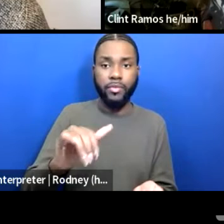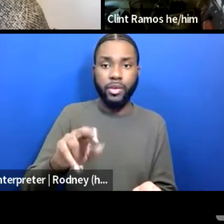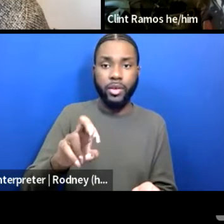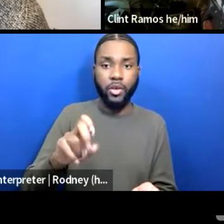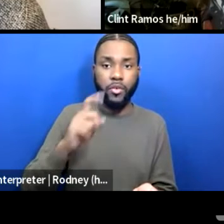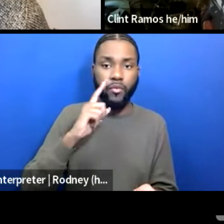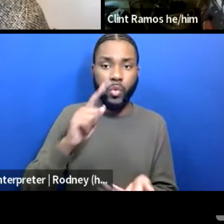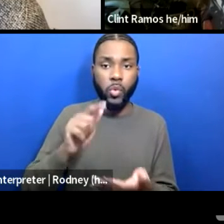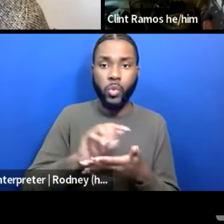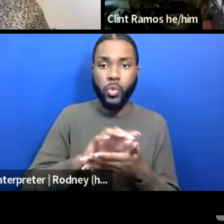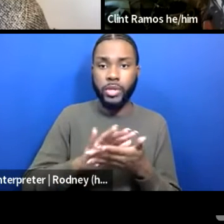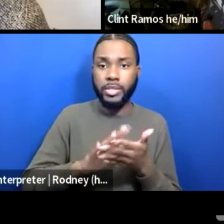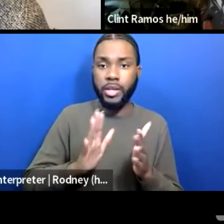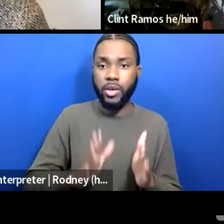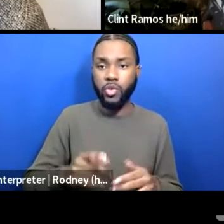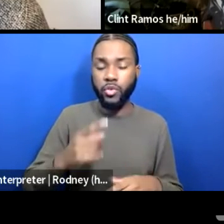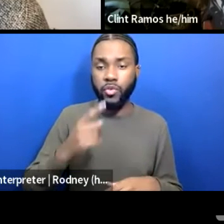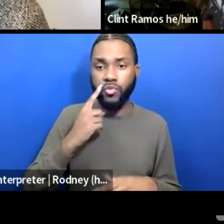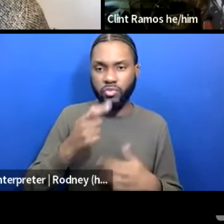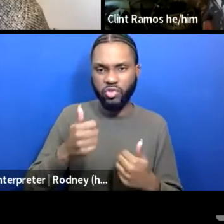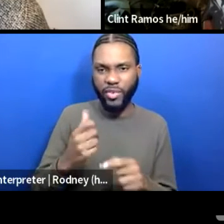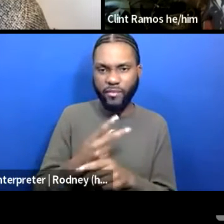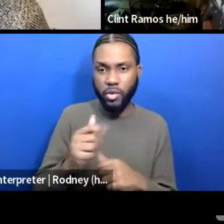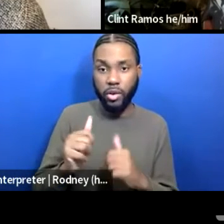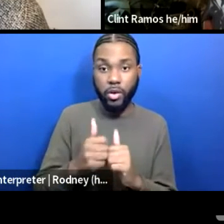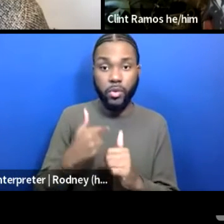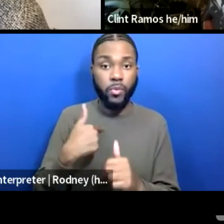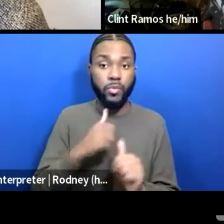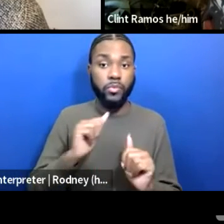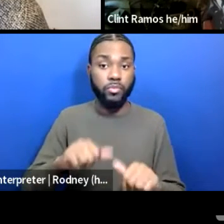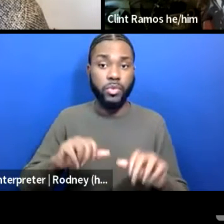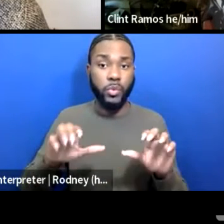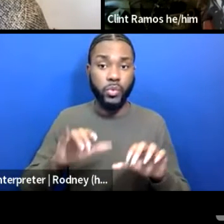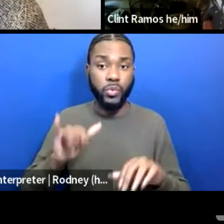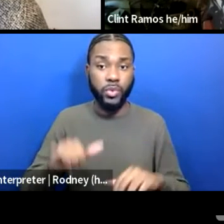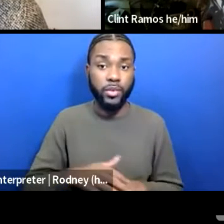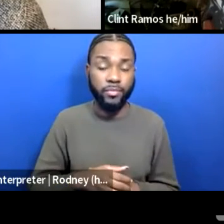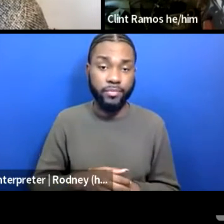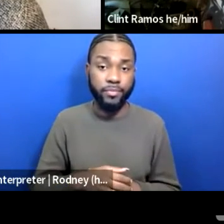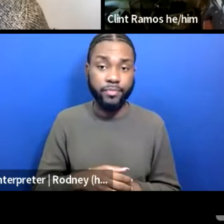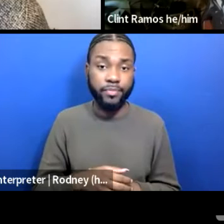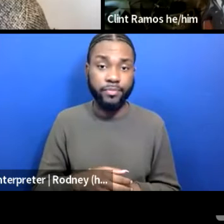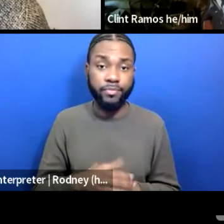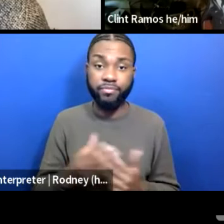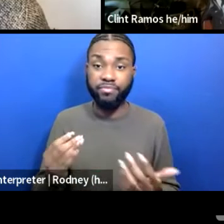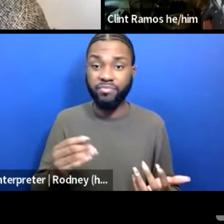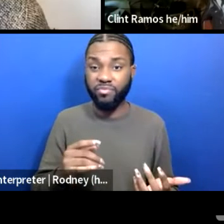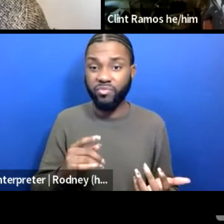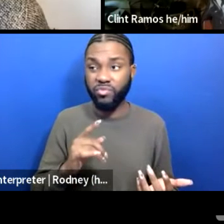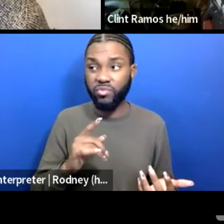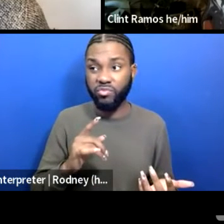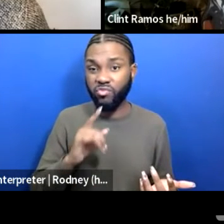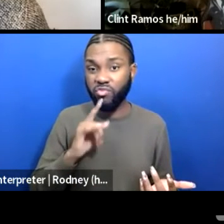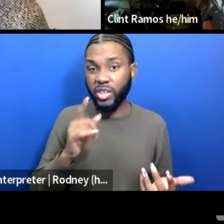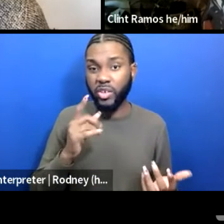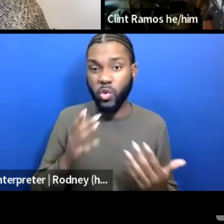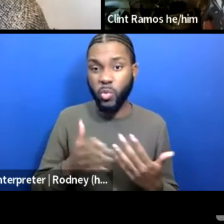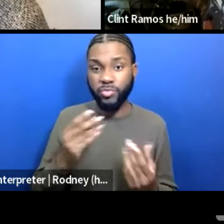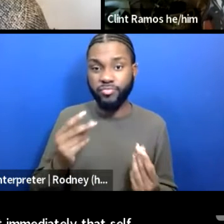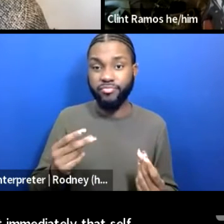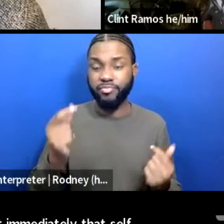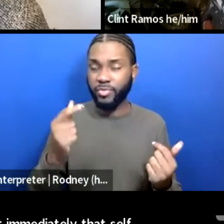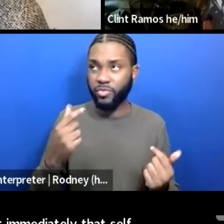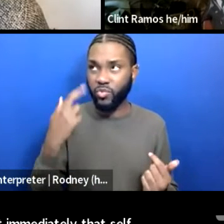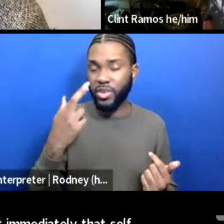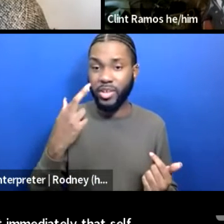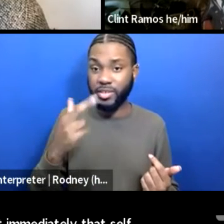of trying to figure out how we could do that? And really, it became clear almost immediately that self-care is